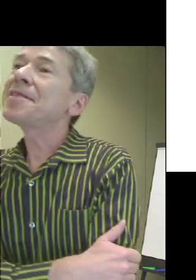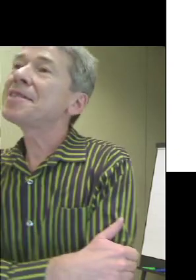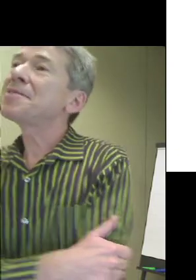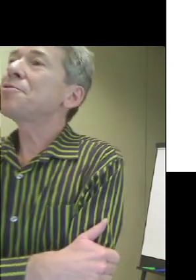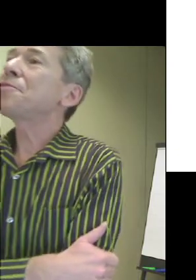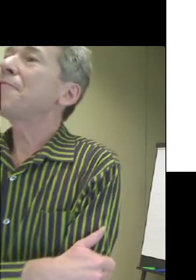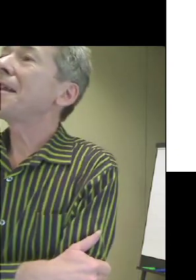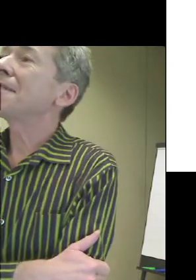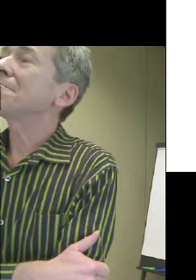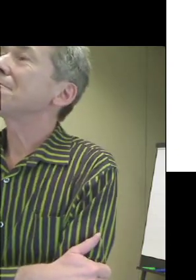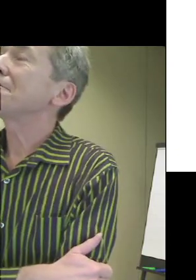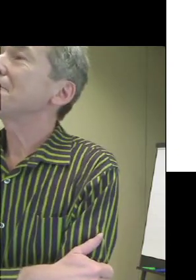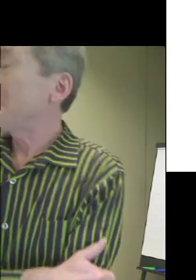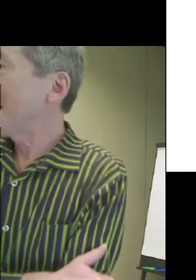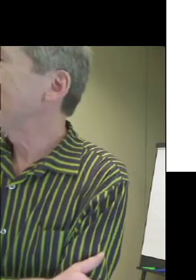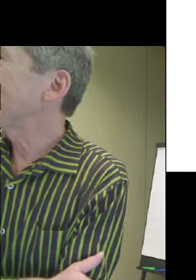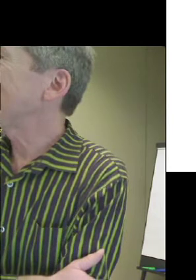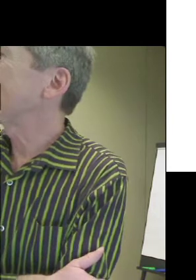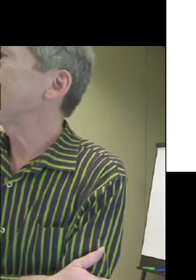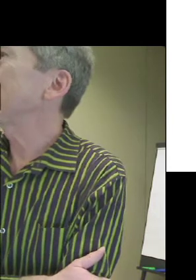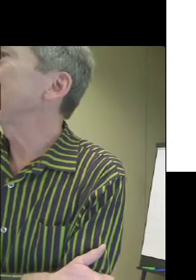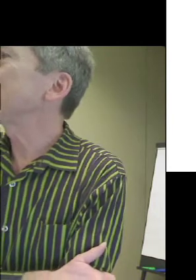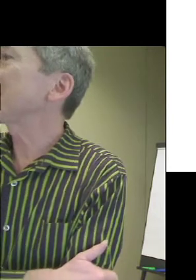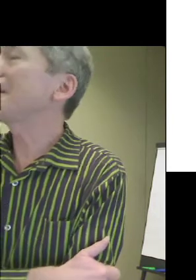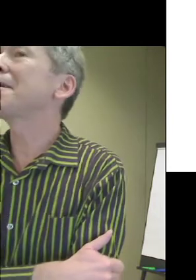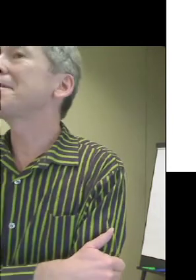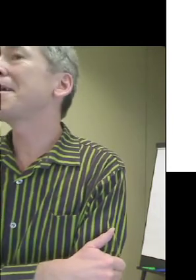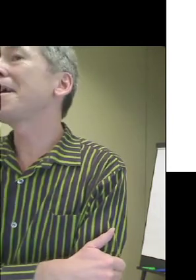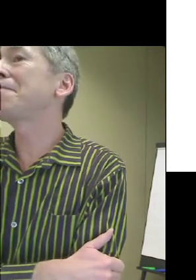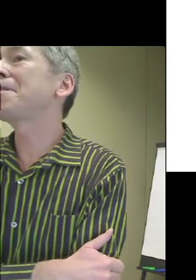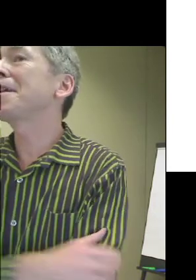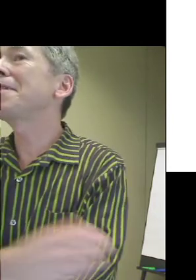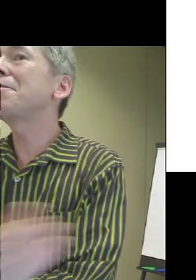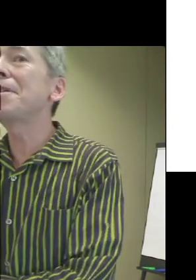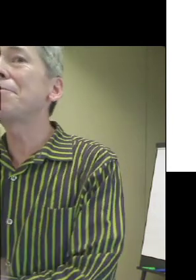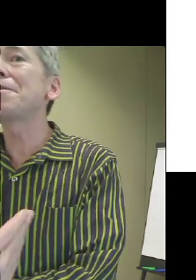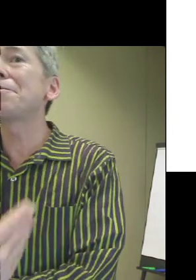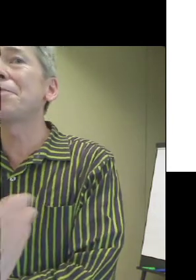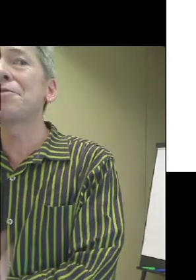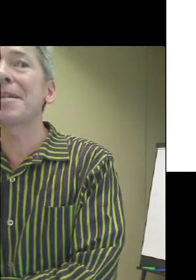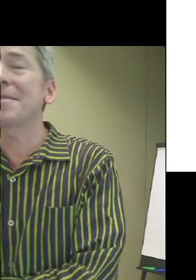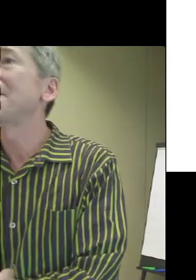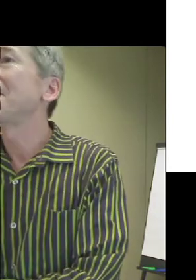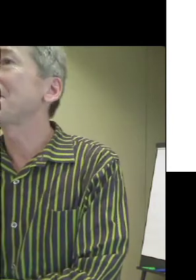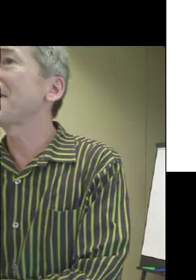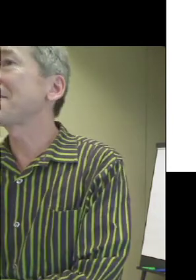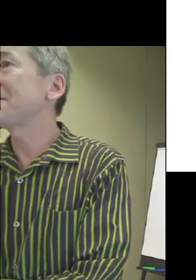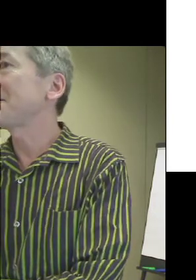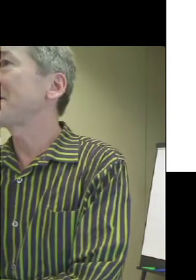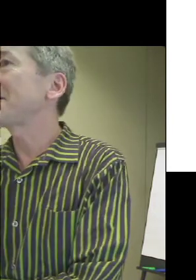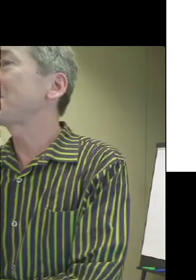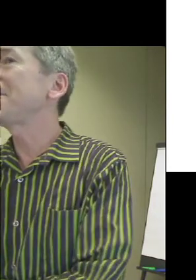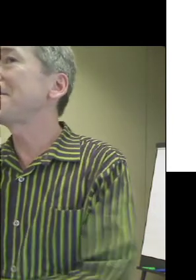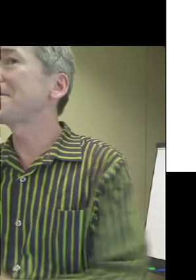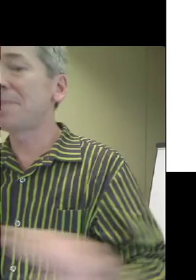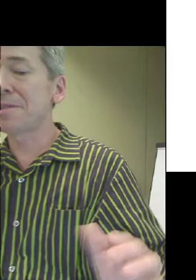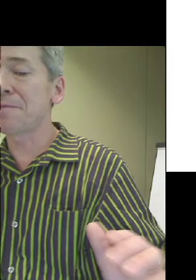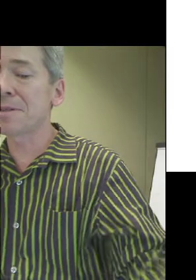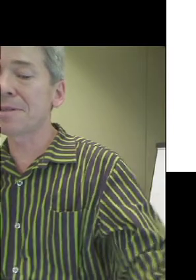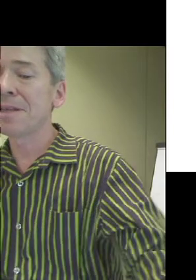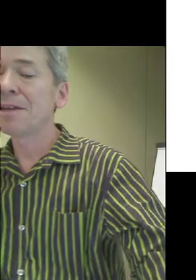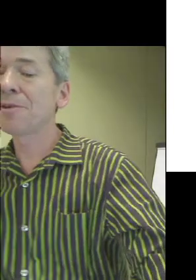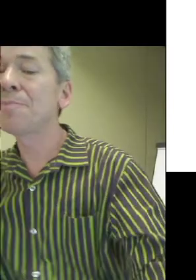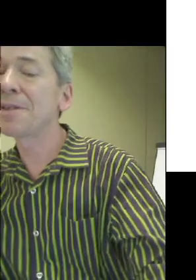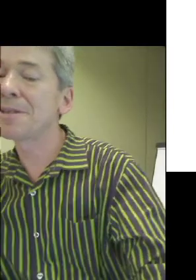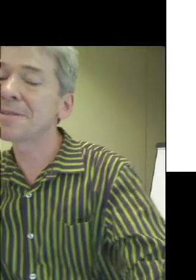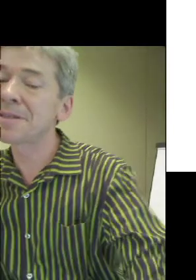I just thought, well, challenge is one of the titles I have here and we want to address together as colleagues with